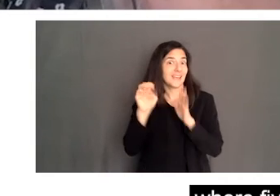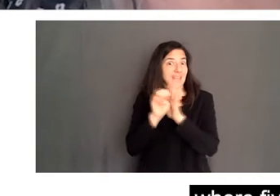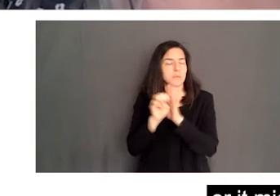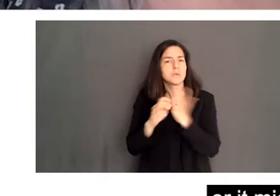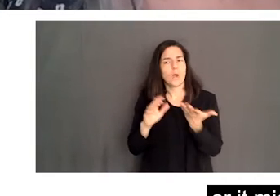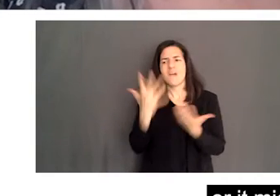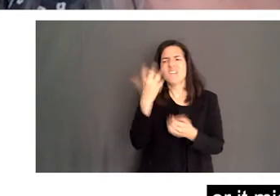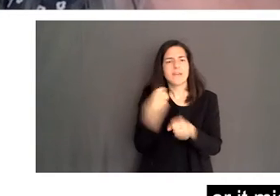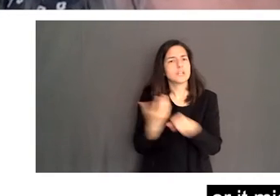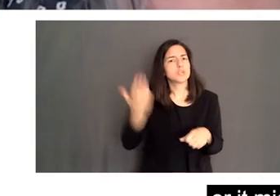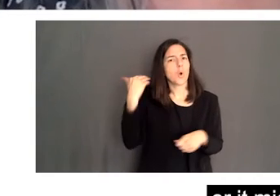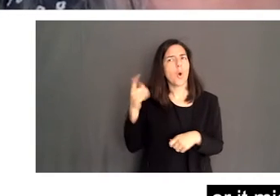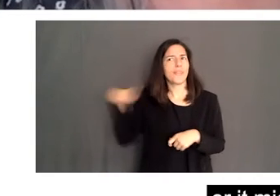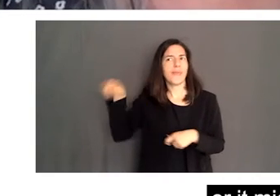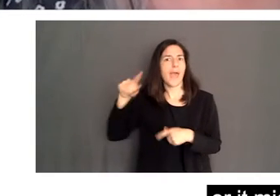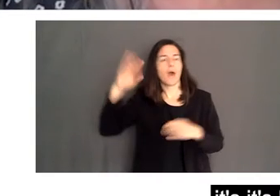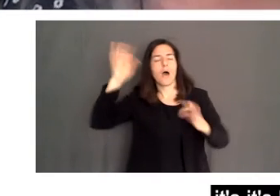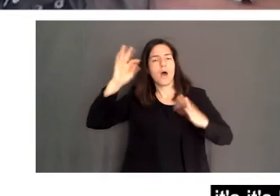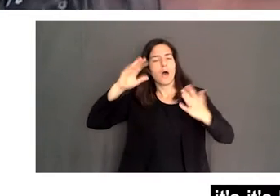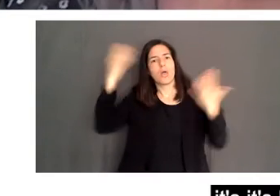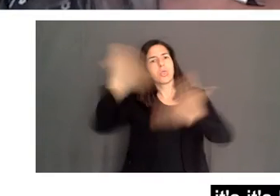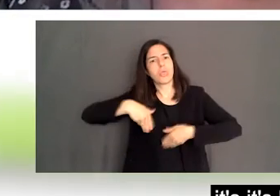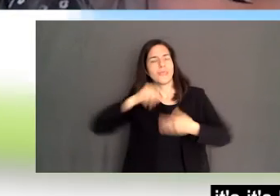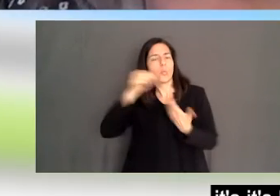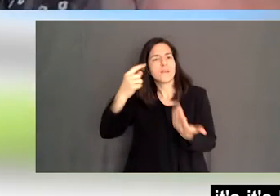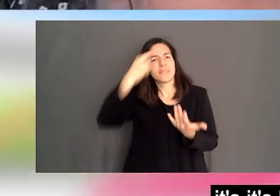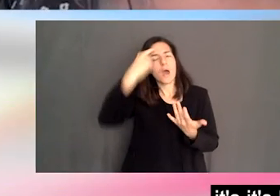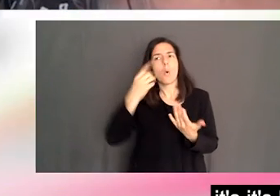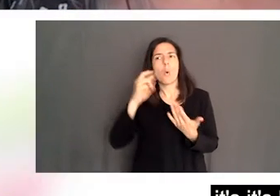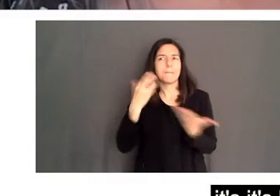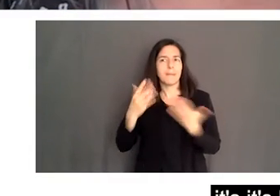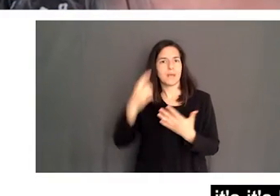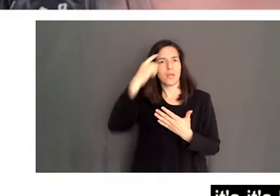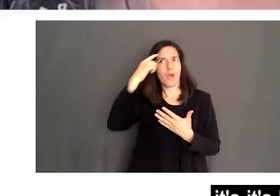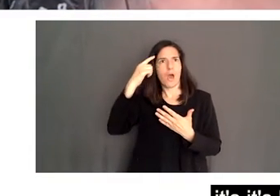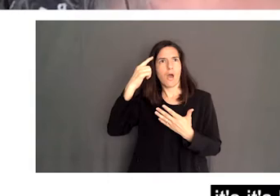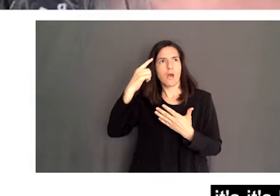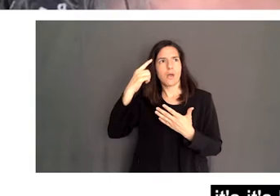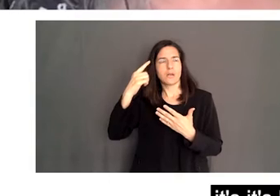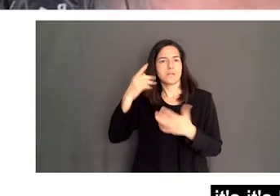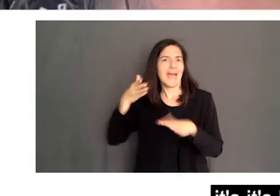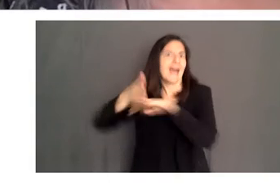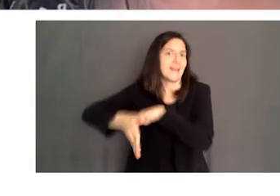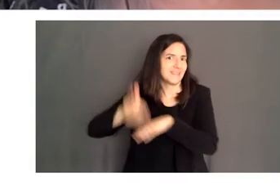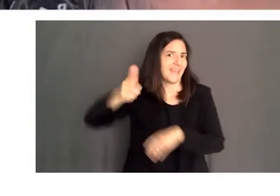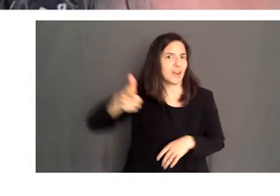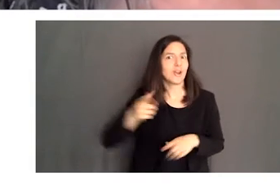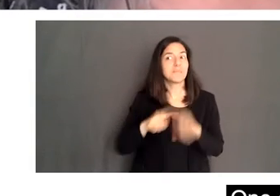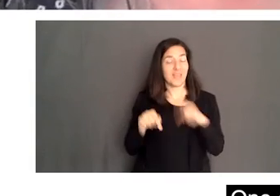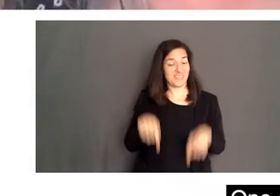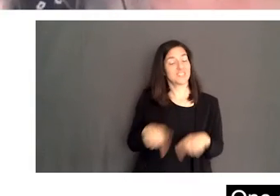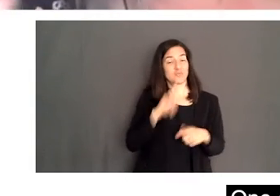thought, or it might have been an afterthought, but now it's kind of infiltrated into the way we can make decisions.